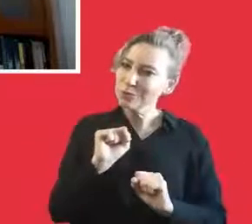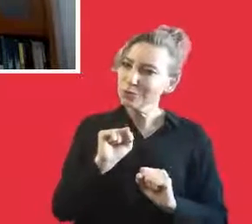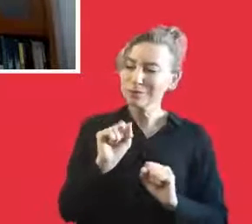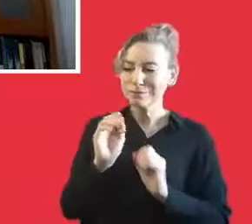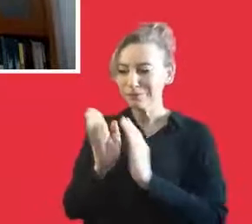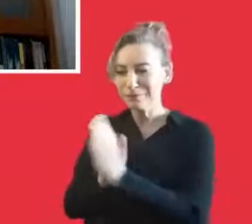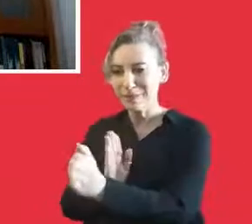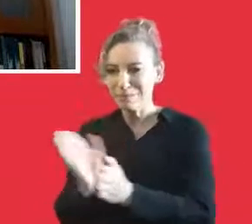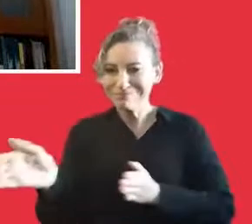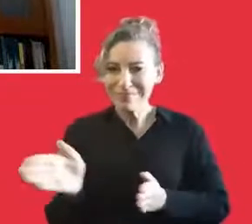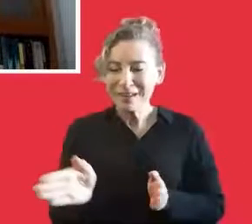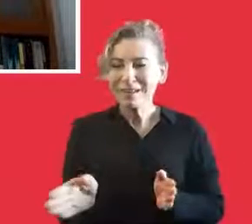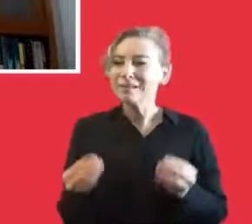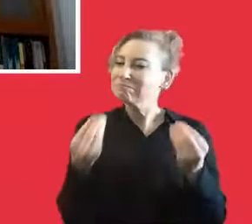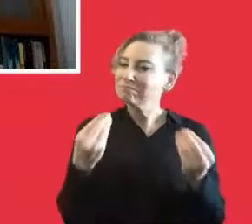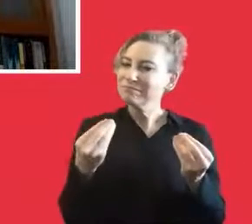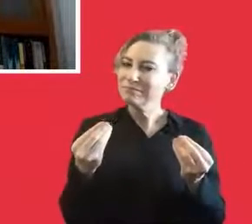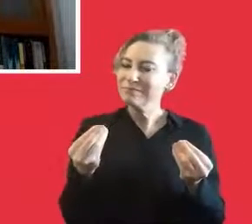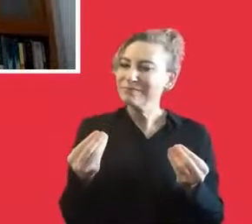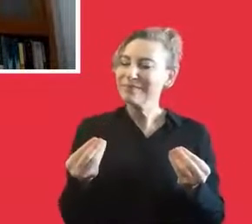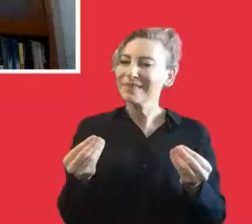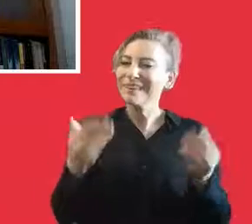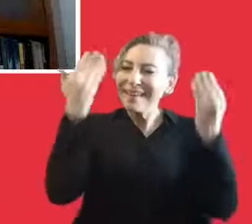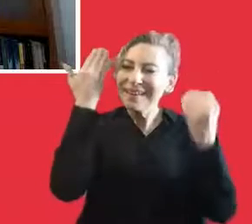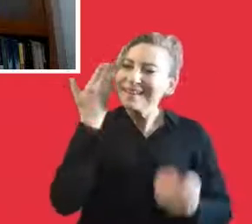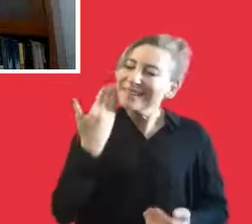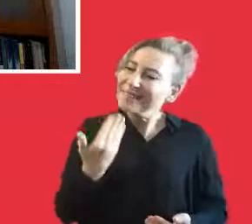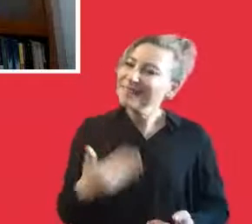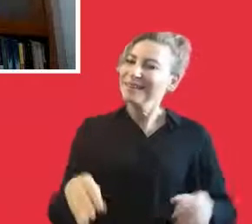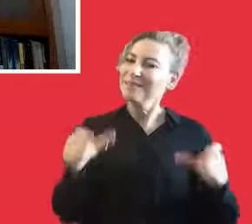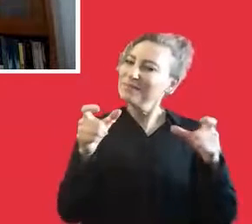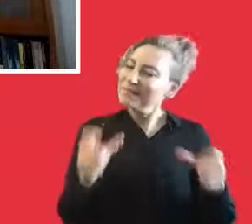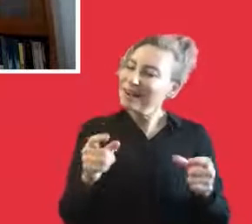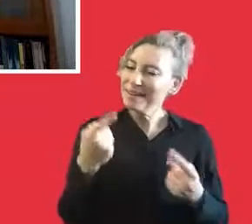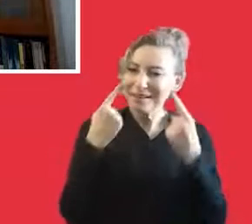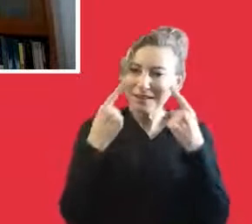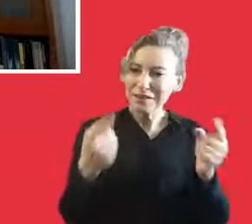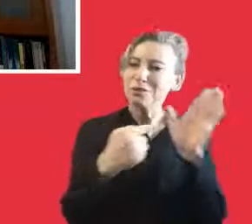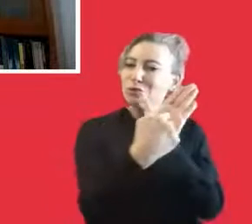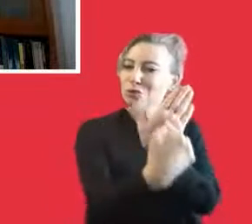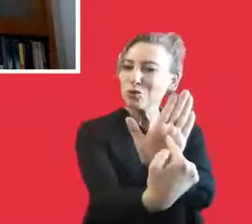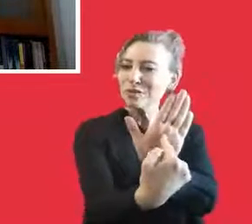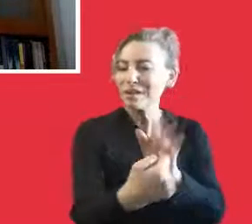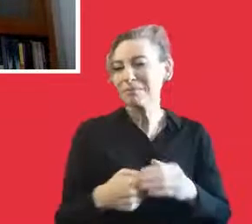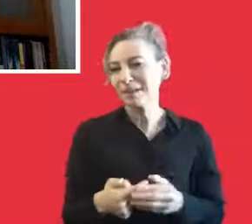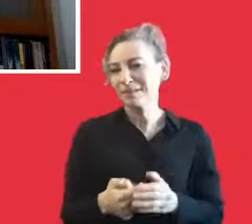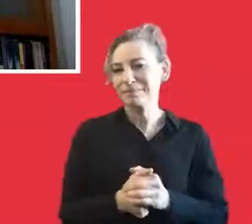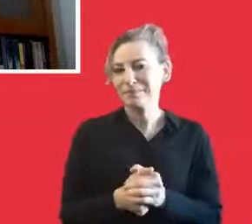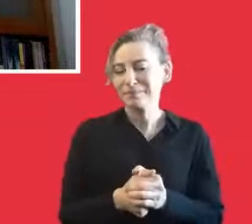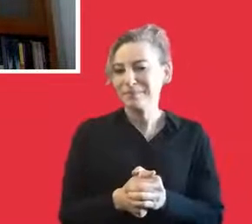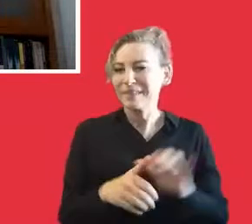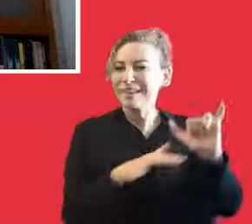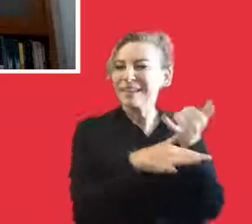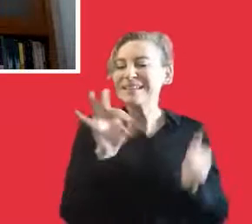need to invite them to the backstage, to the kitchen of this work. And we have to introduce the enjoyable parts of this journey.